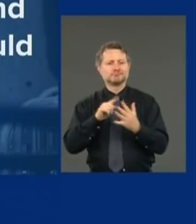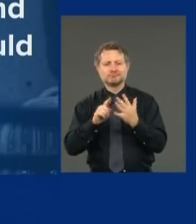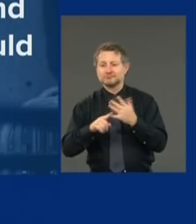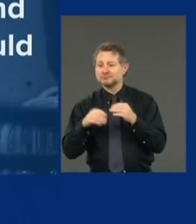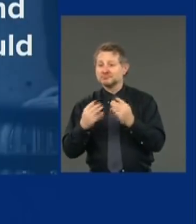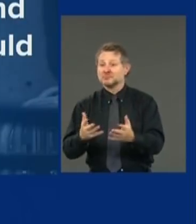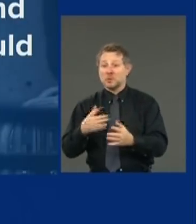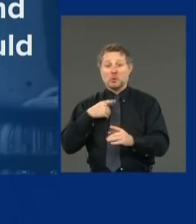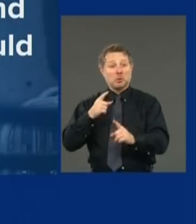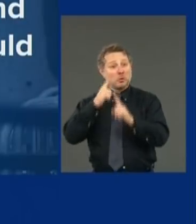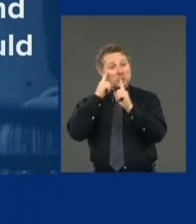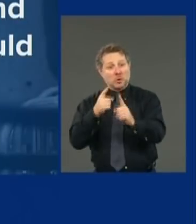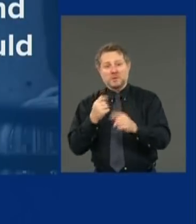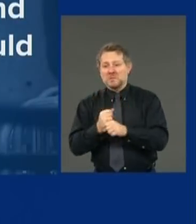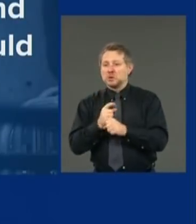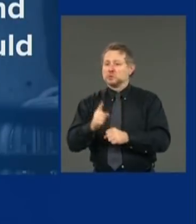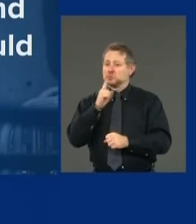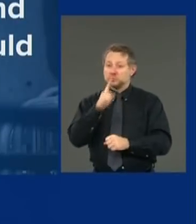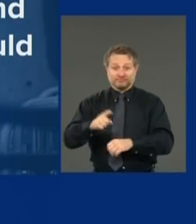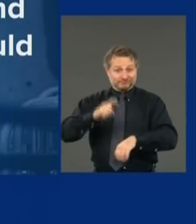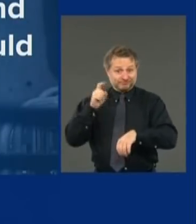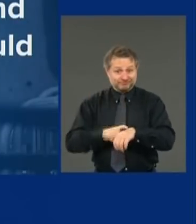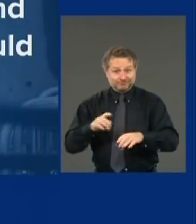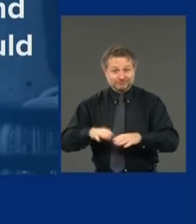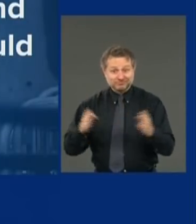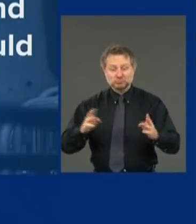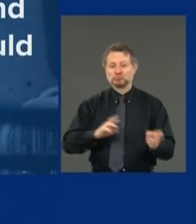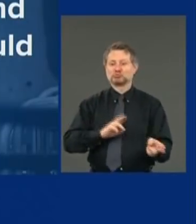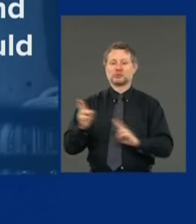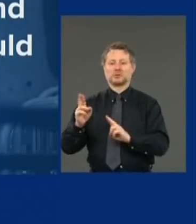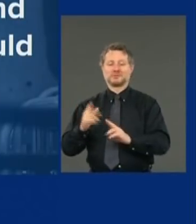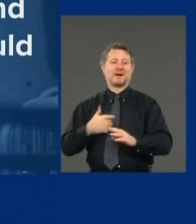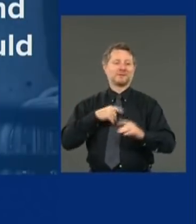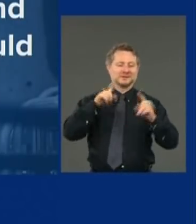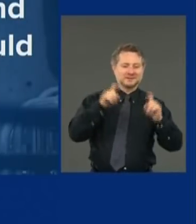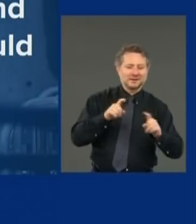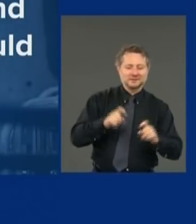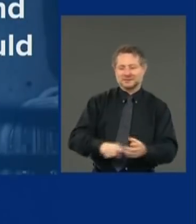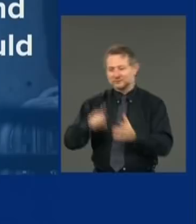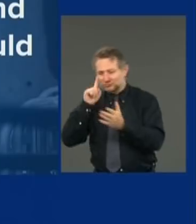sure when they reopen they have the testing and tracing operation working.